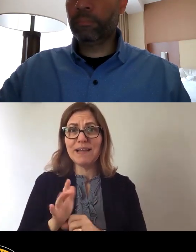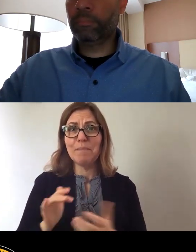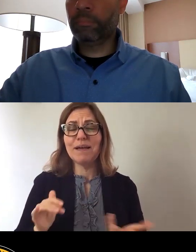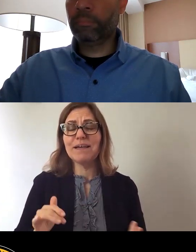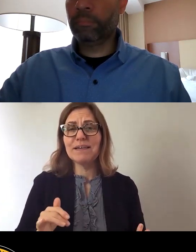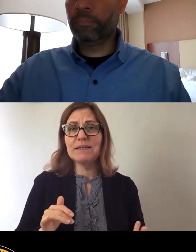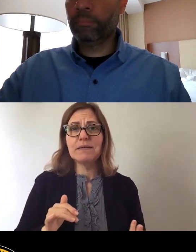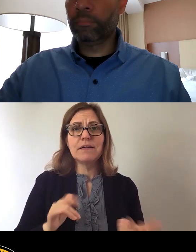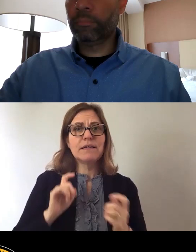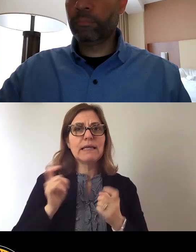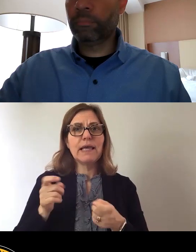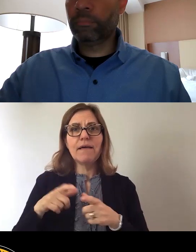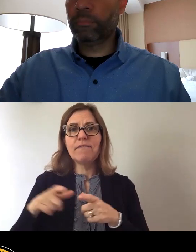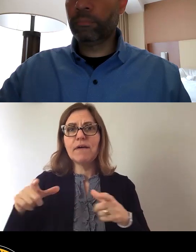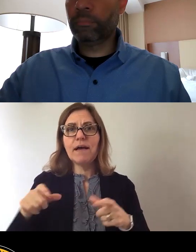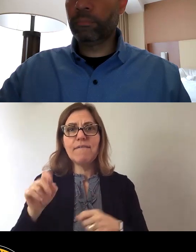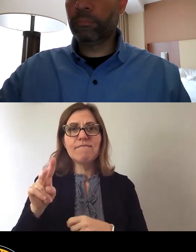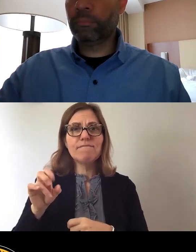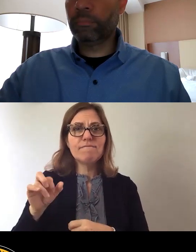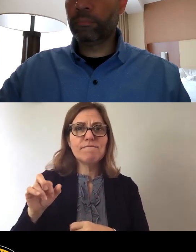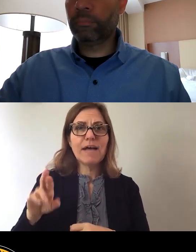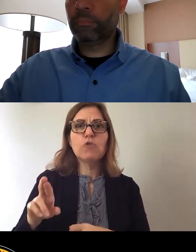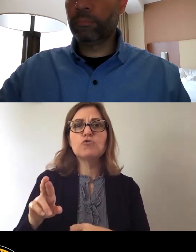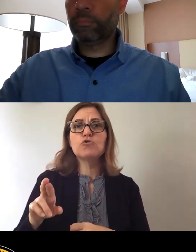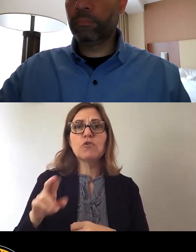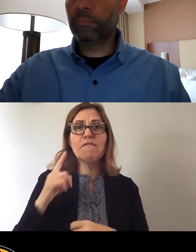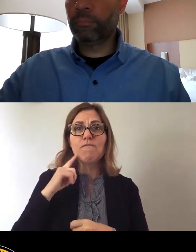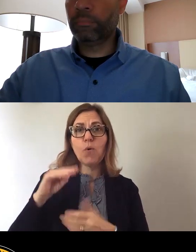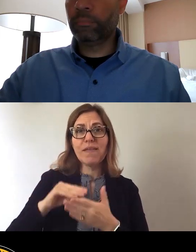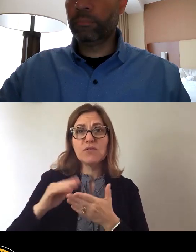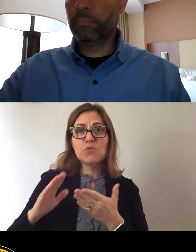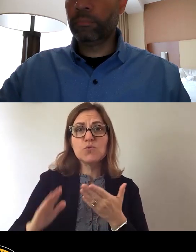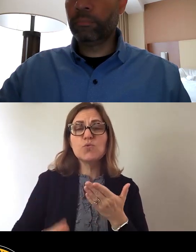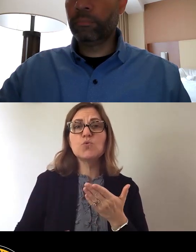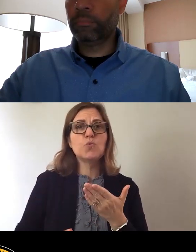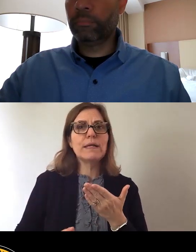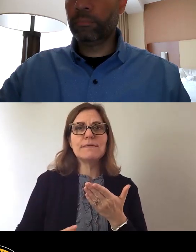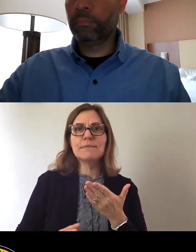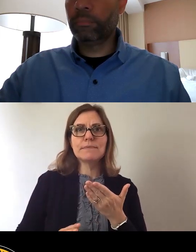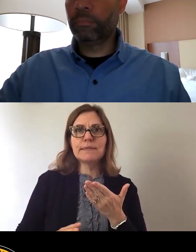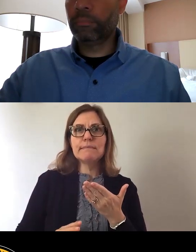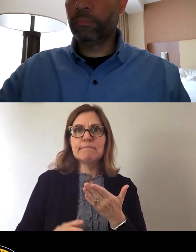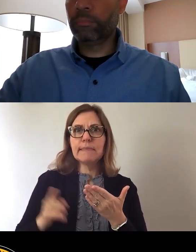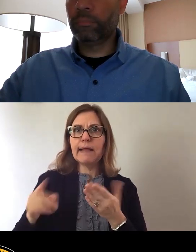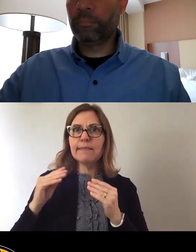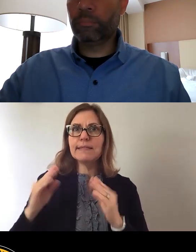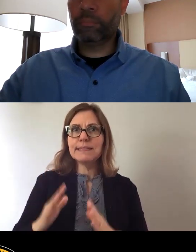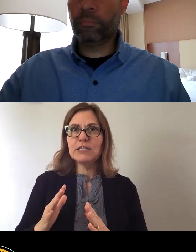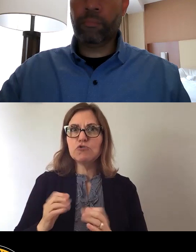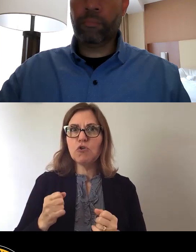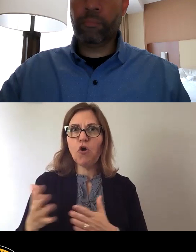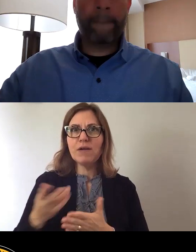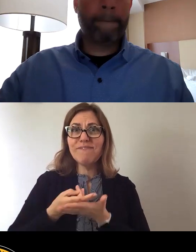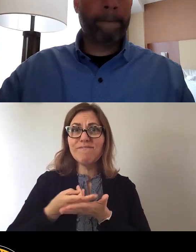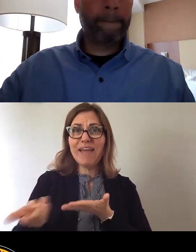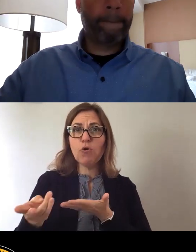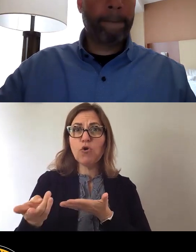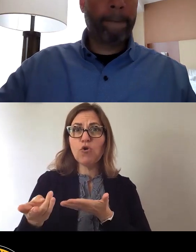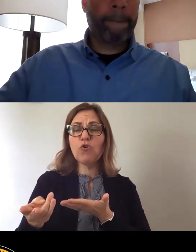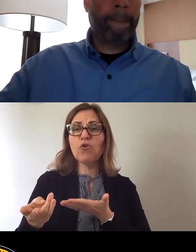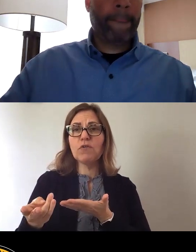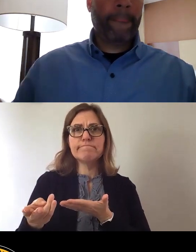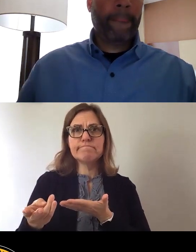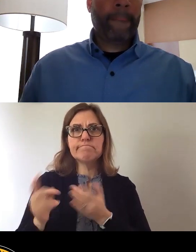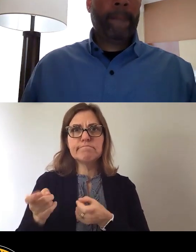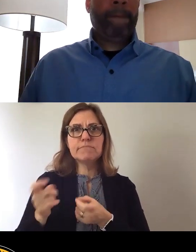the students whose teachers failed them for tutoring services. And also